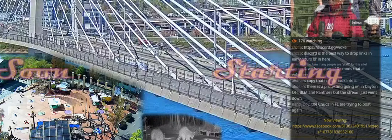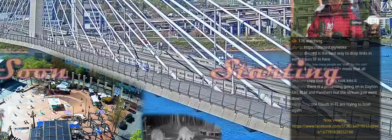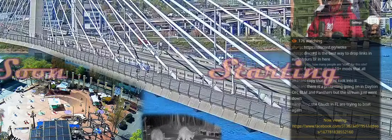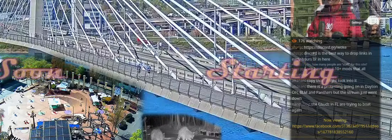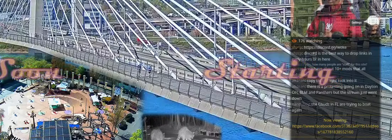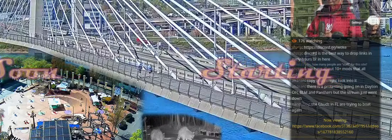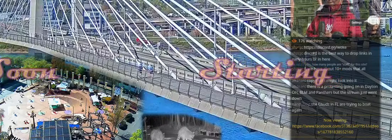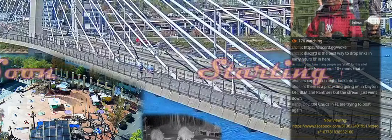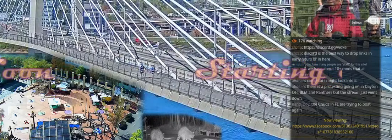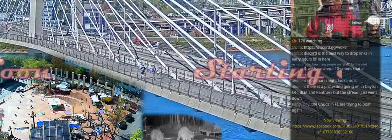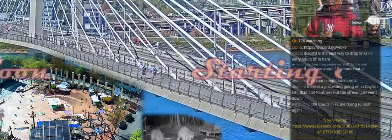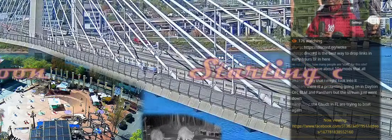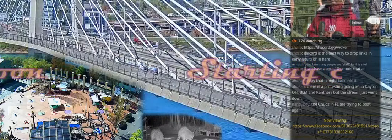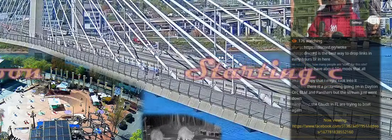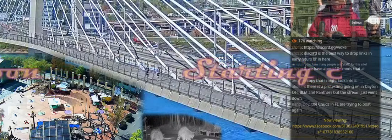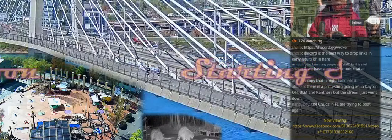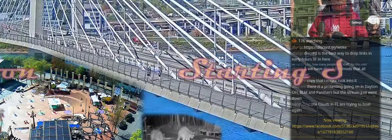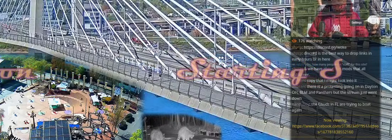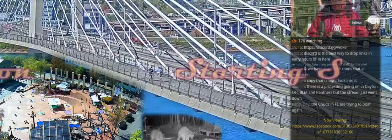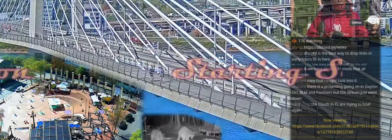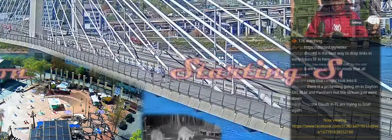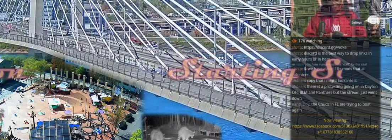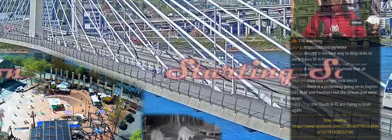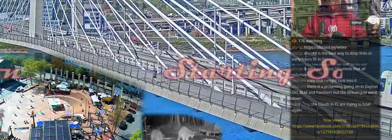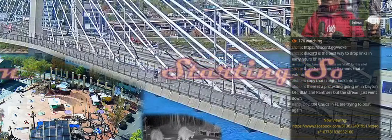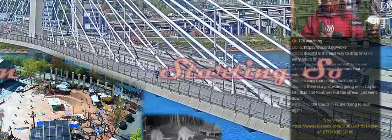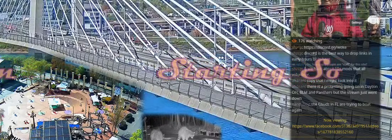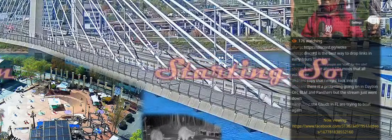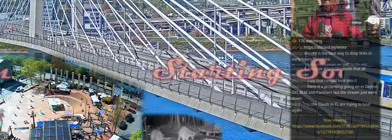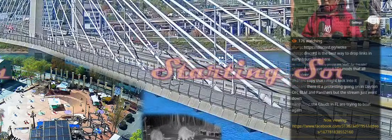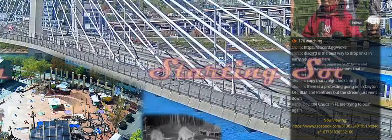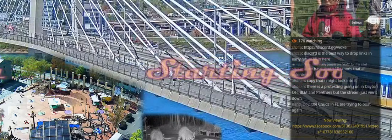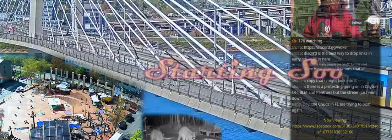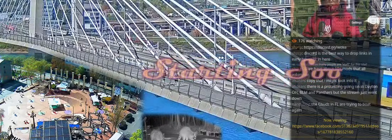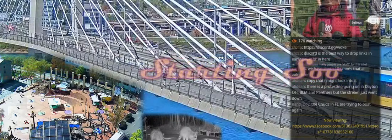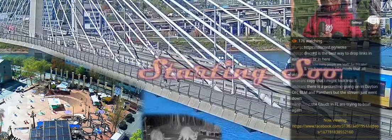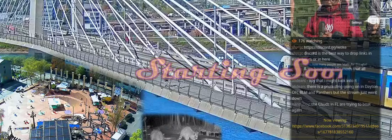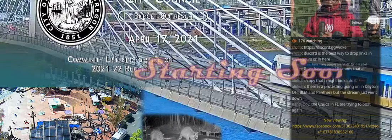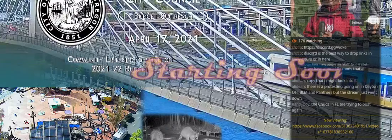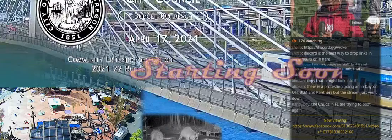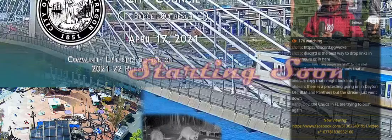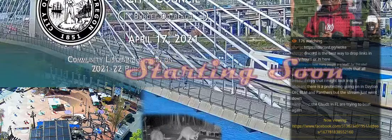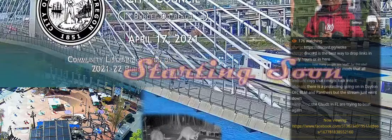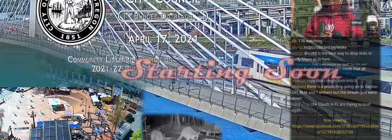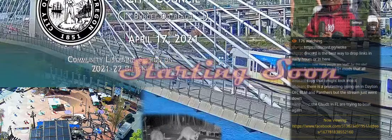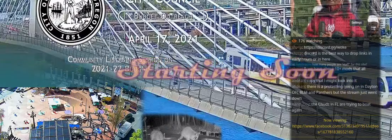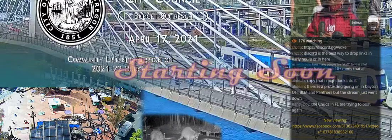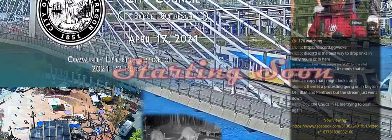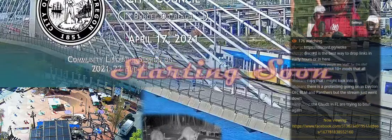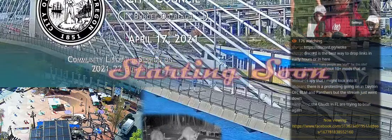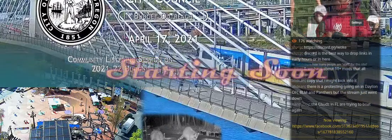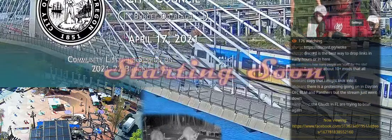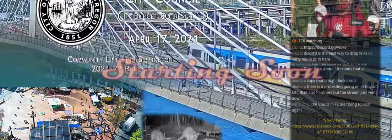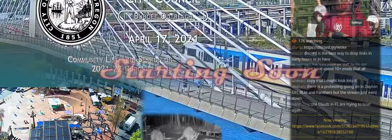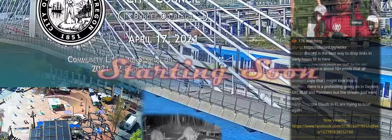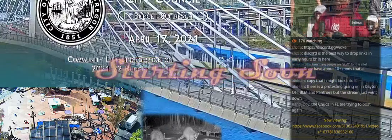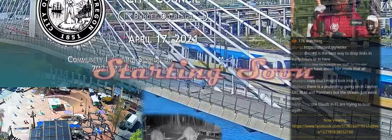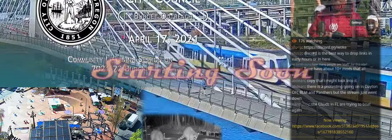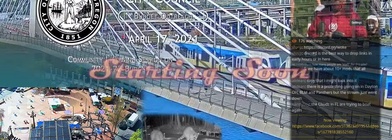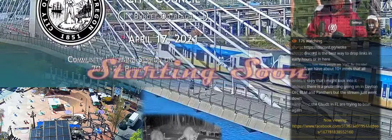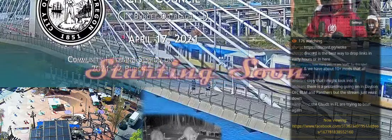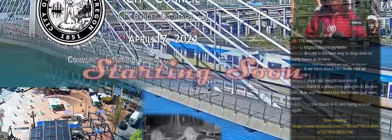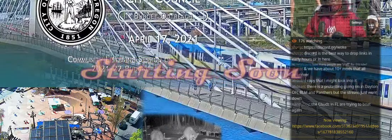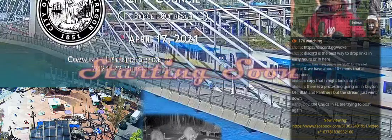Math. Learn more at lindamoodbell.com slash NPR. And from Americans for the Arts.